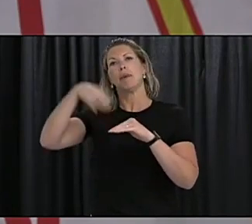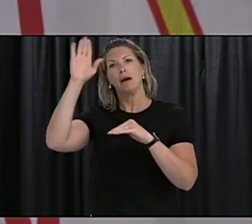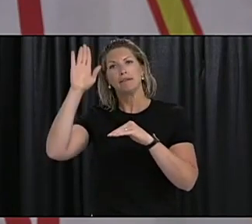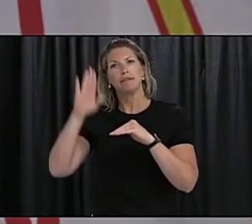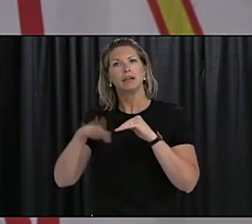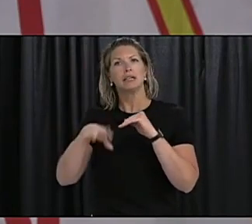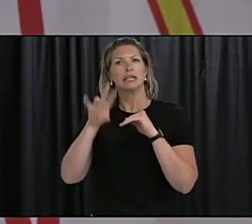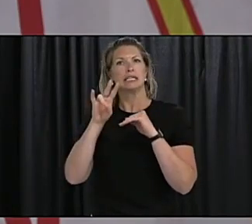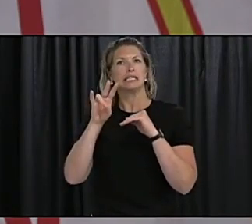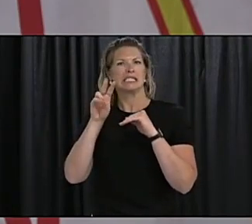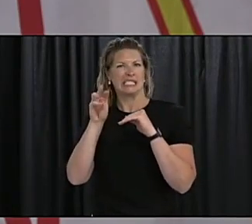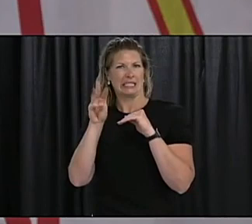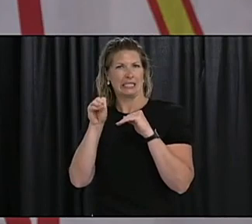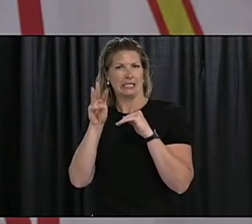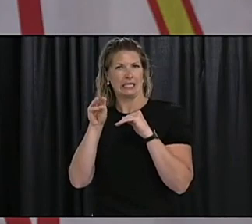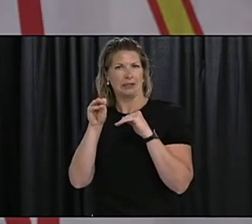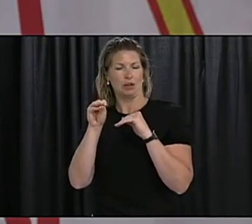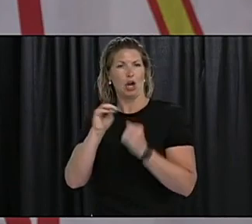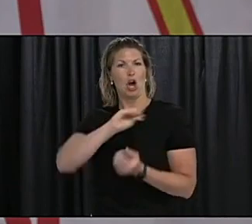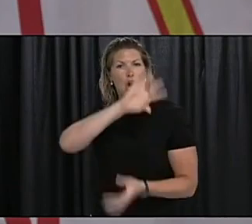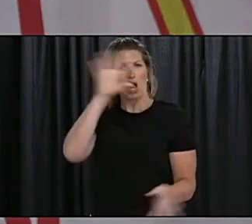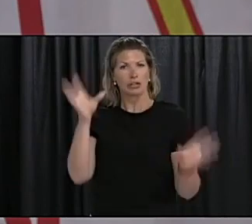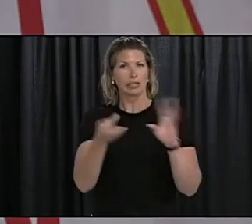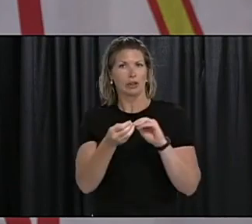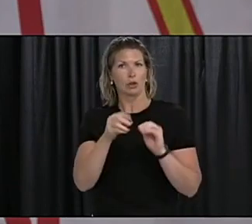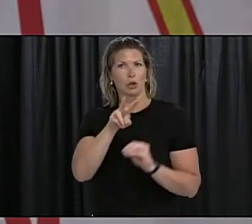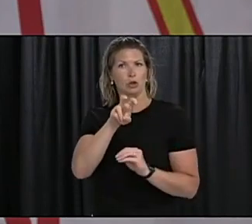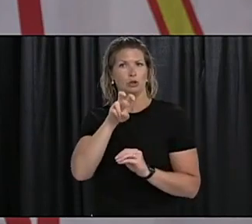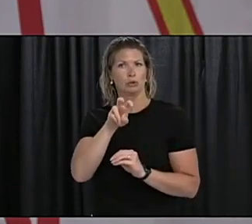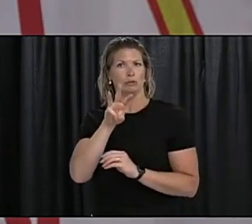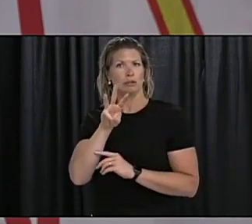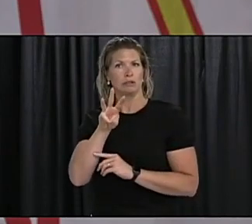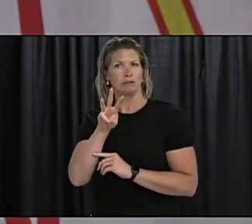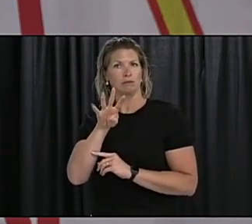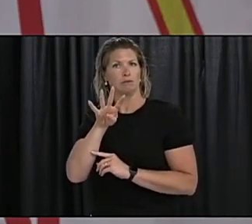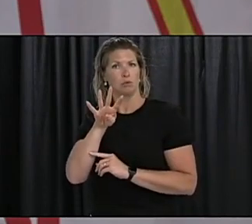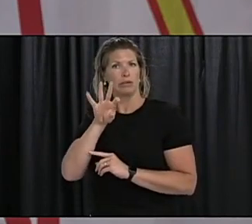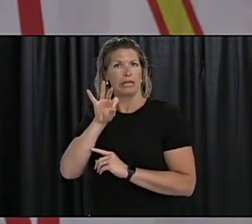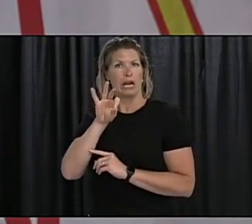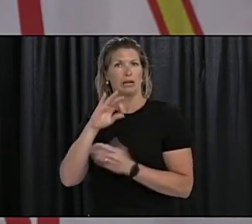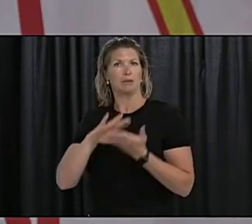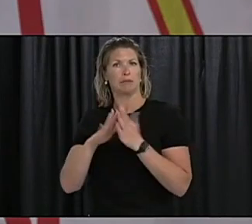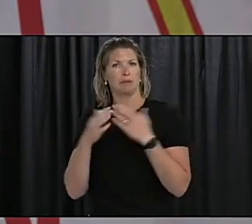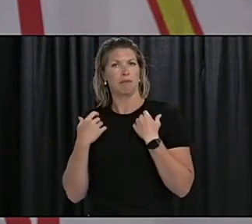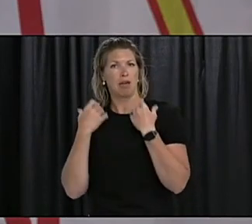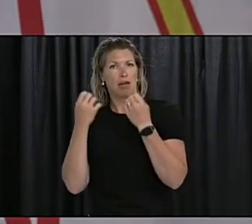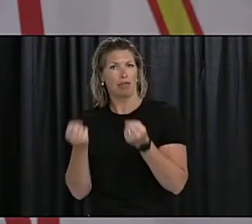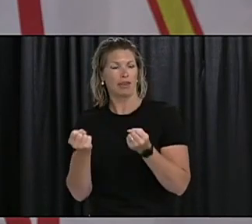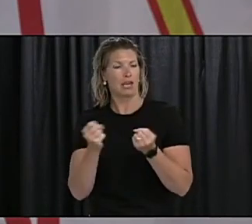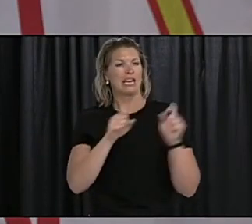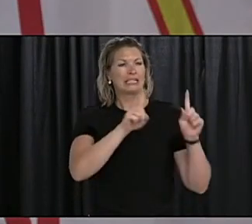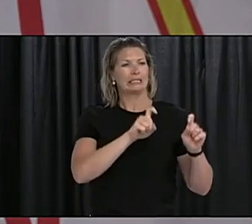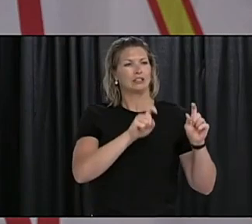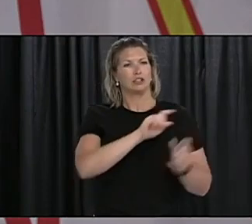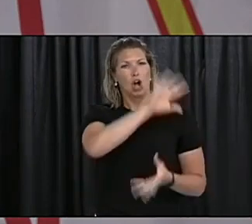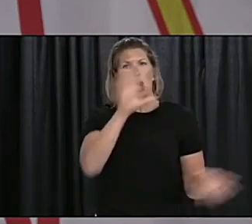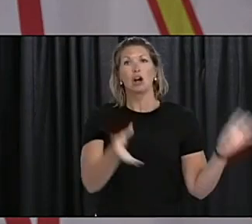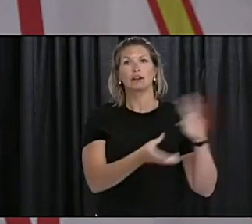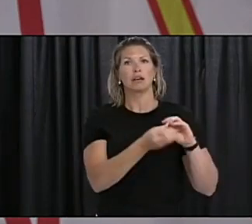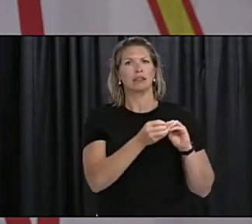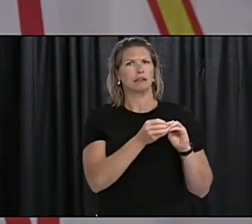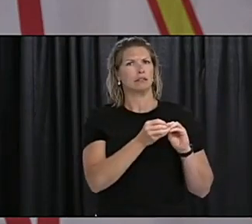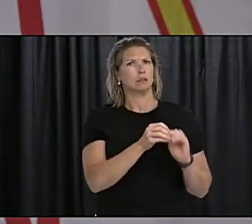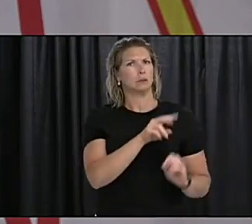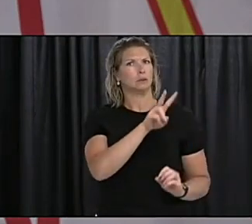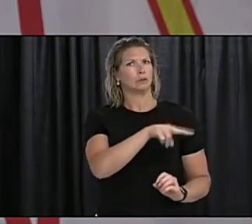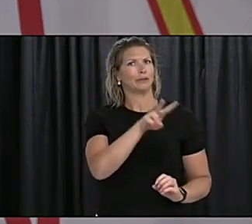259 people have now recovered, and in total, we have tested 22,710 people. As of July 20th,